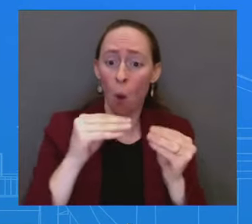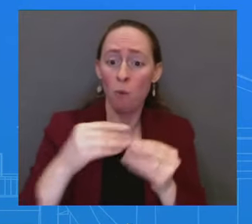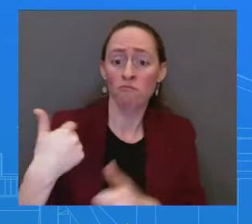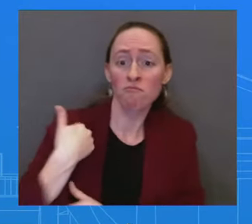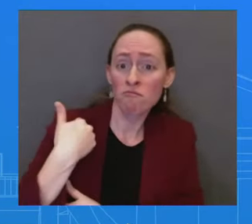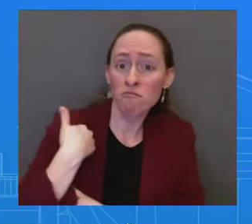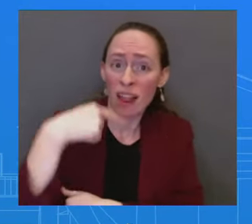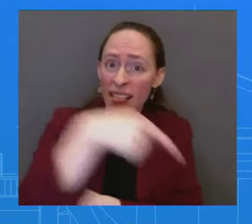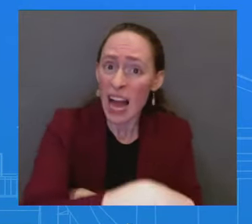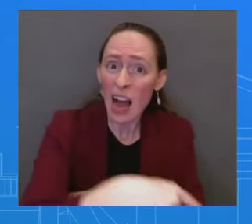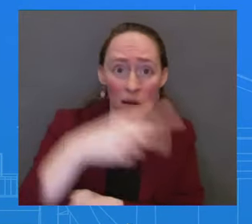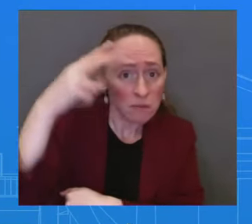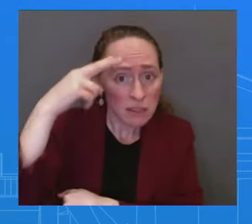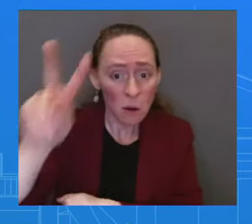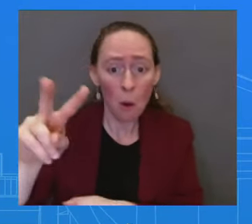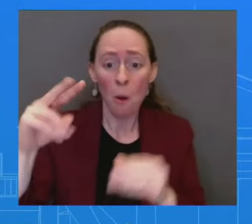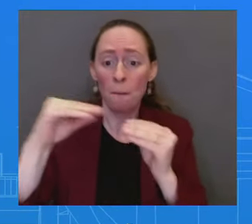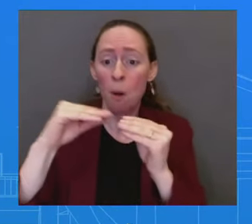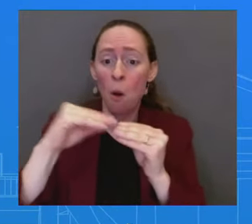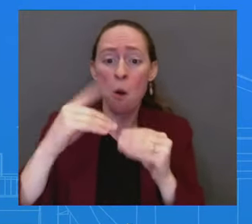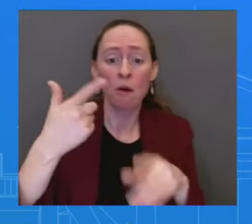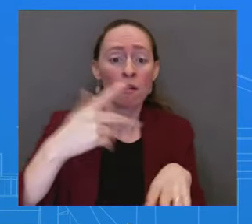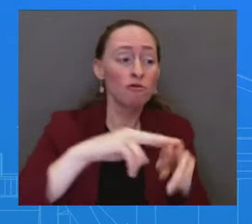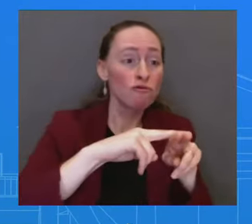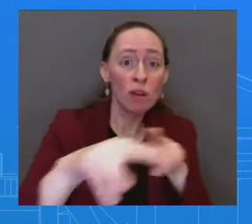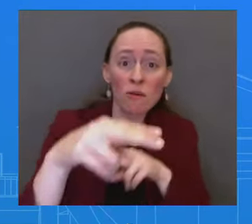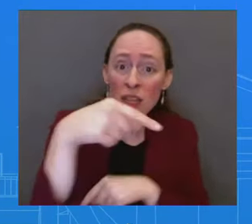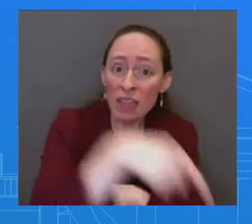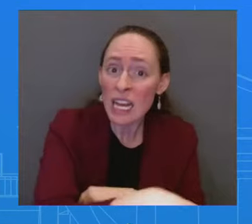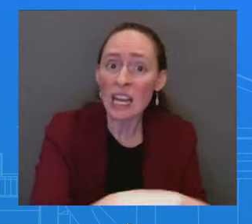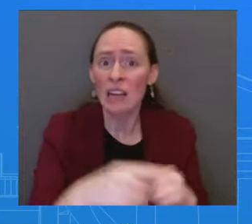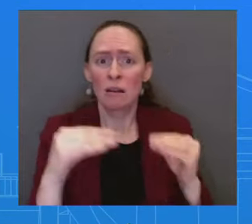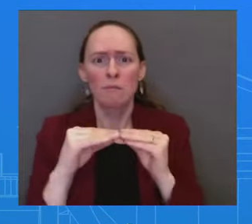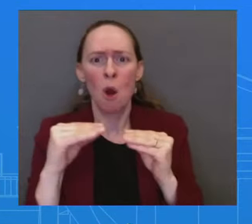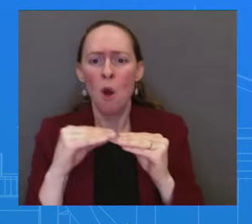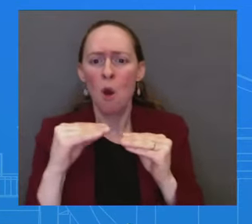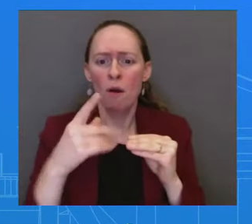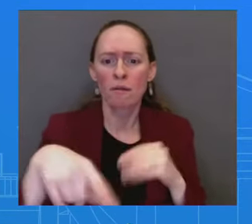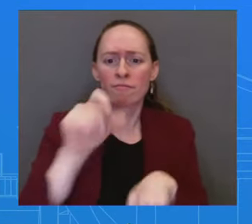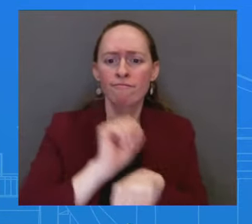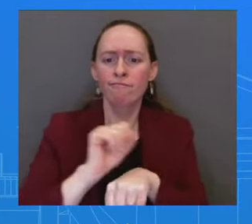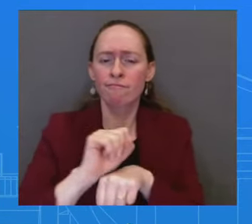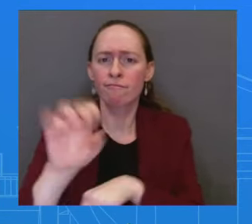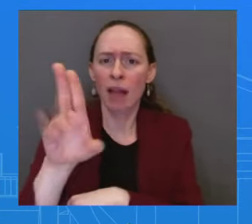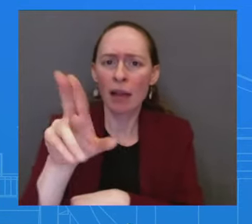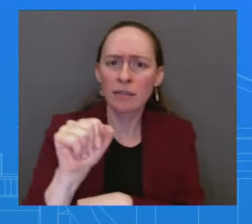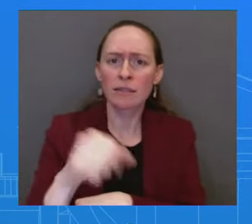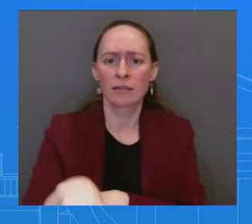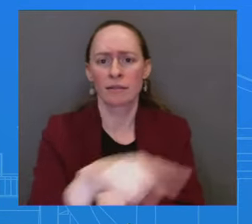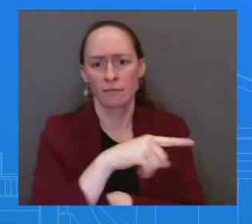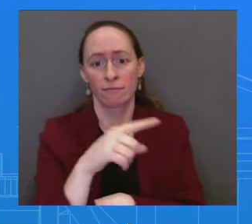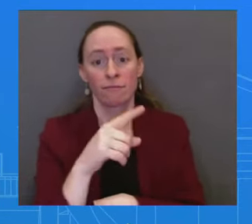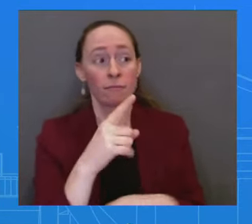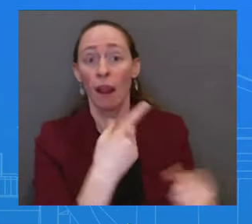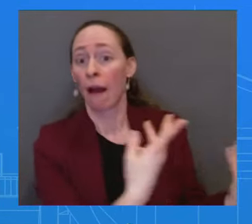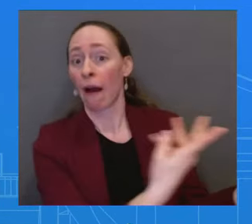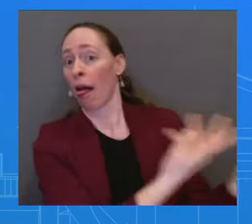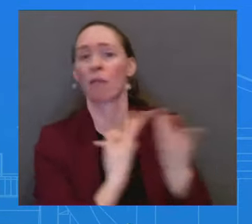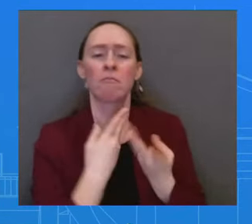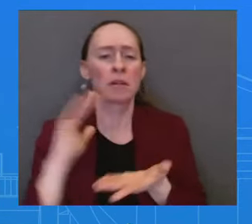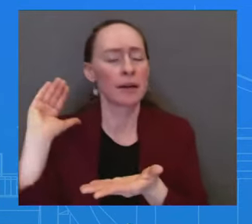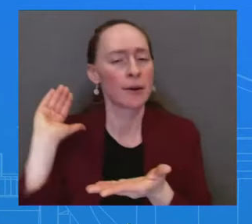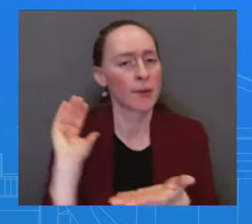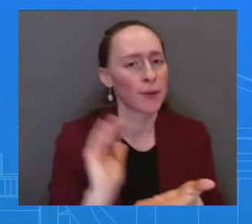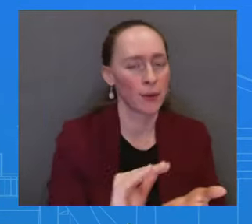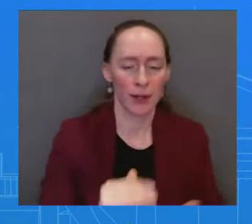bus routes to try to stem the flow. And so we're going to keep having those kinds of conversations with them. When you say what they might need, are you